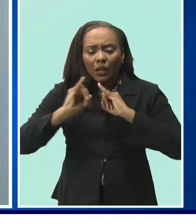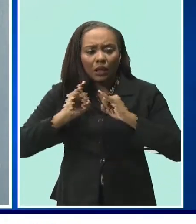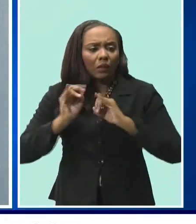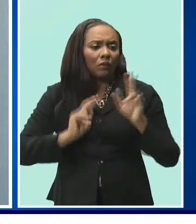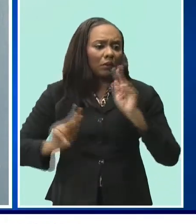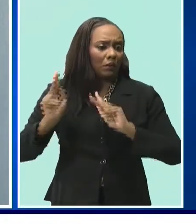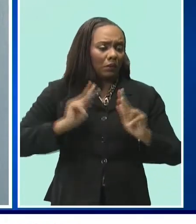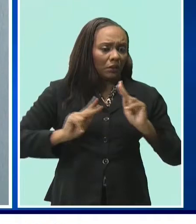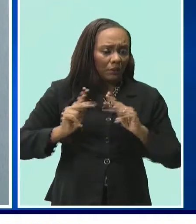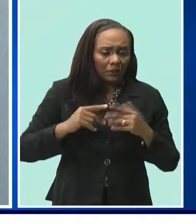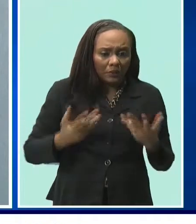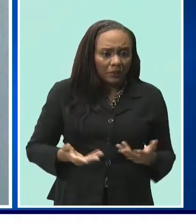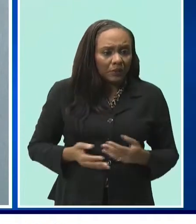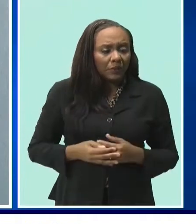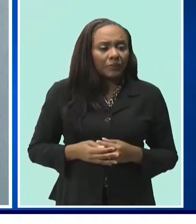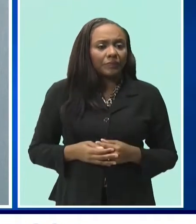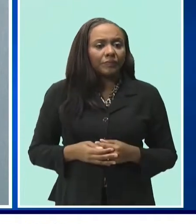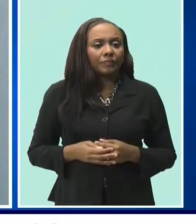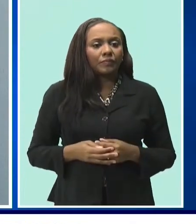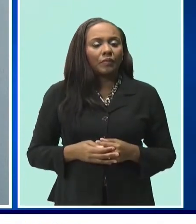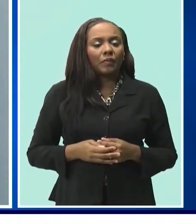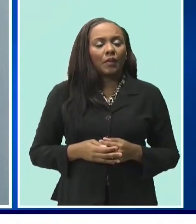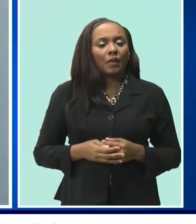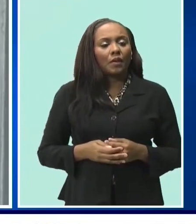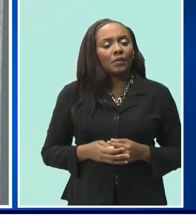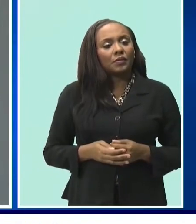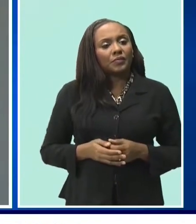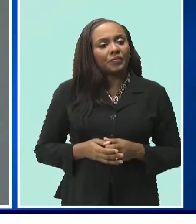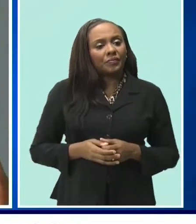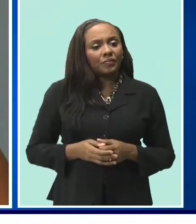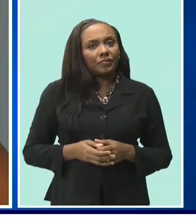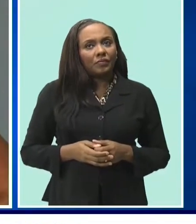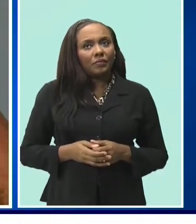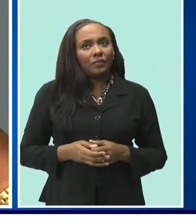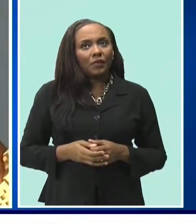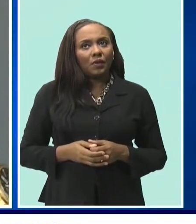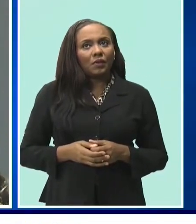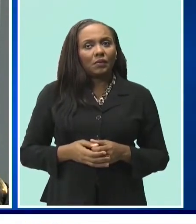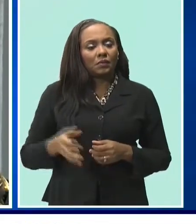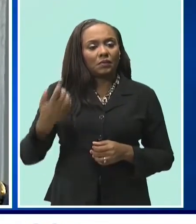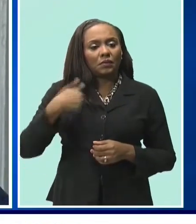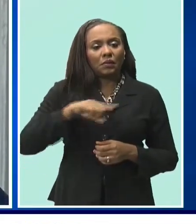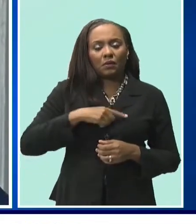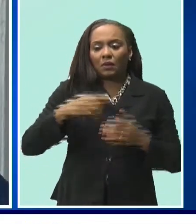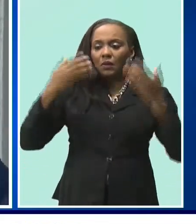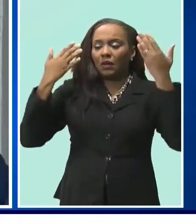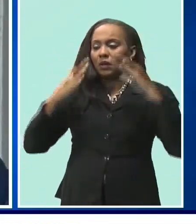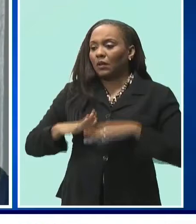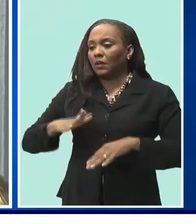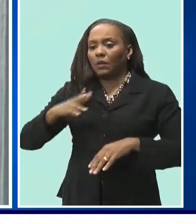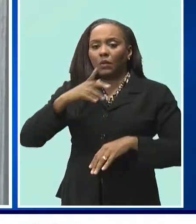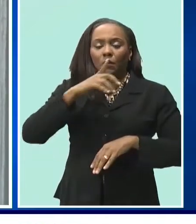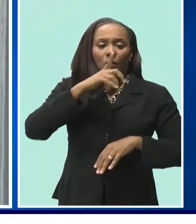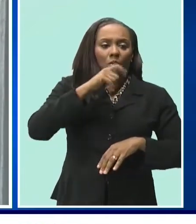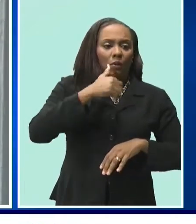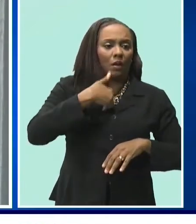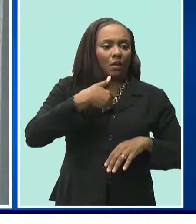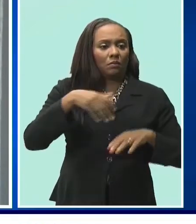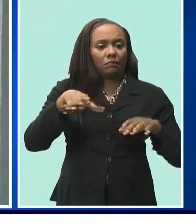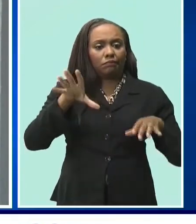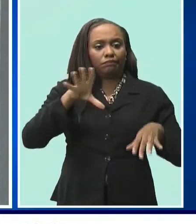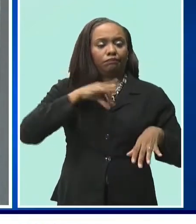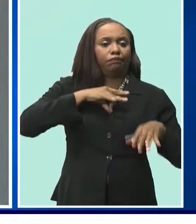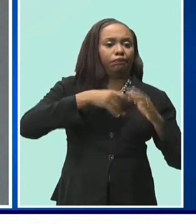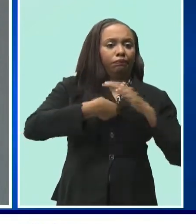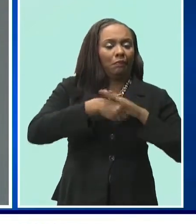be done. We didn't know who is who. We don't know if anybody had it at that point at time. We used to be there every day. We